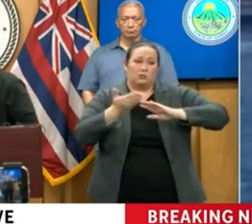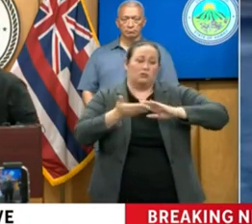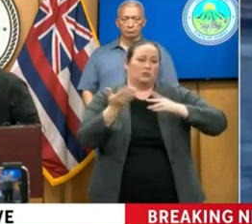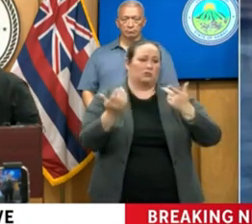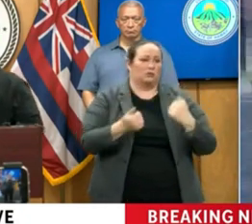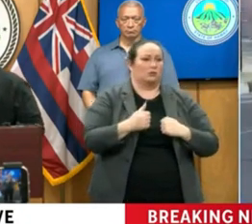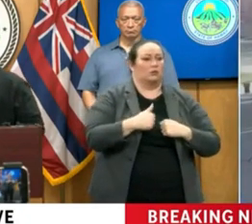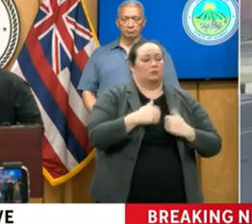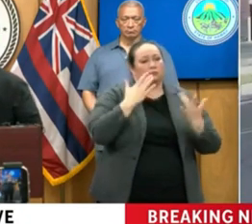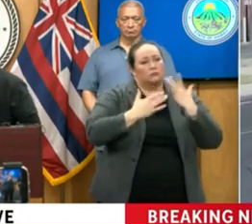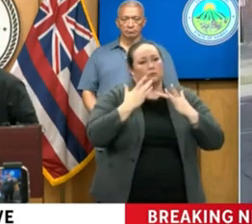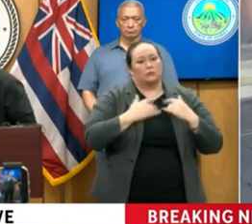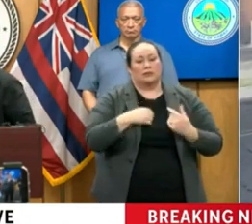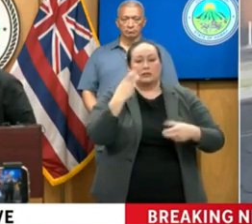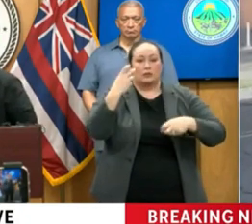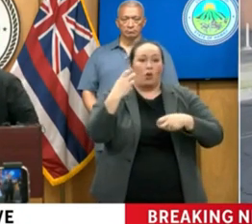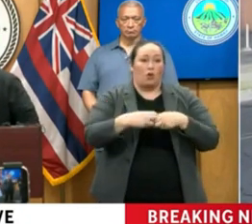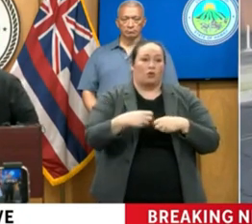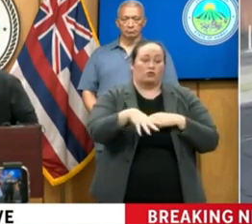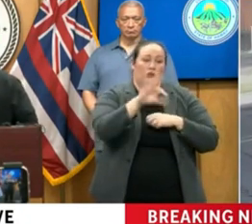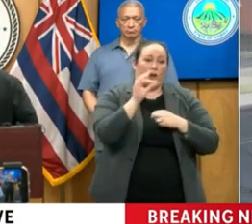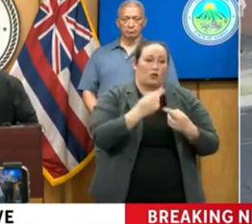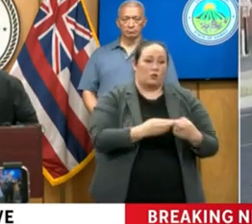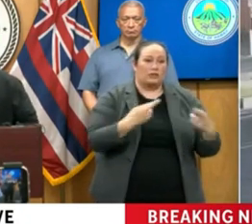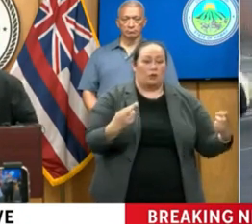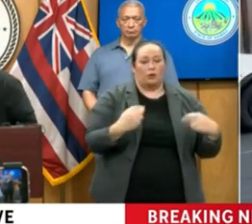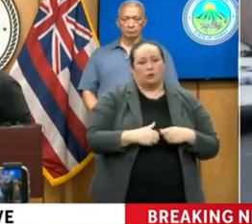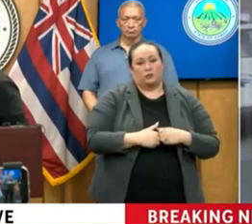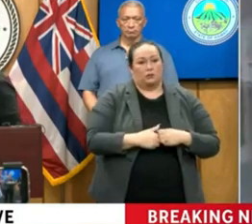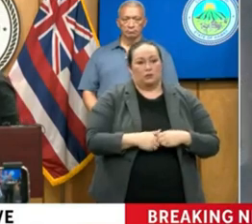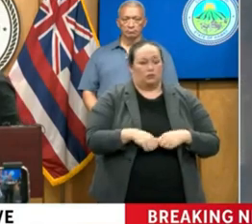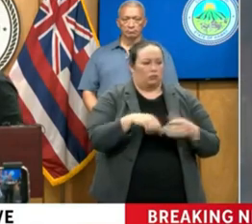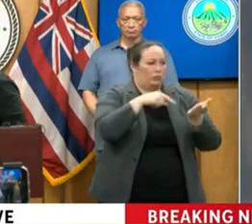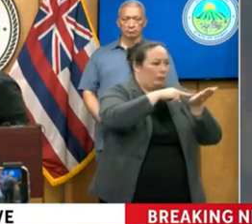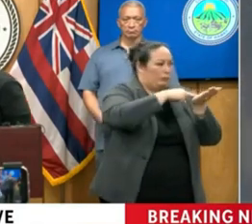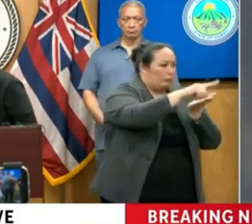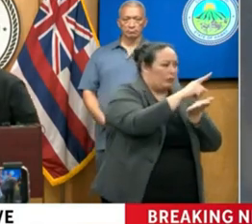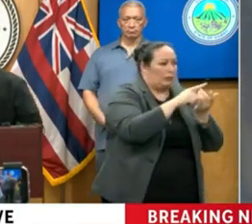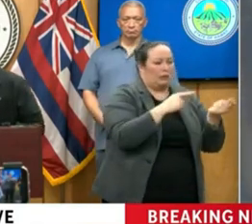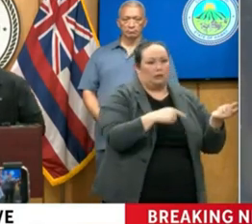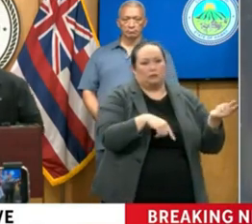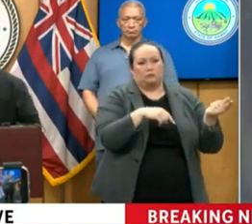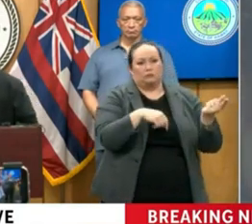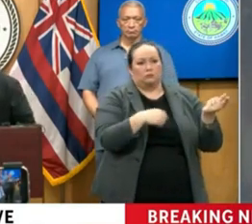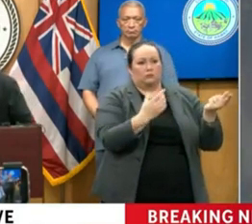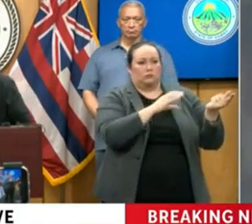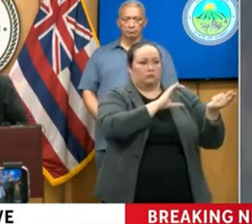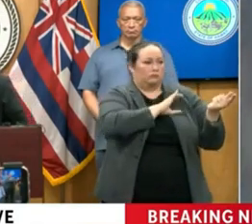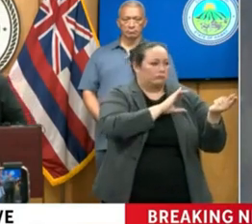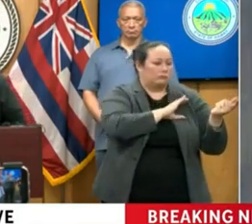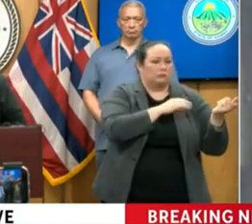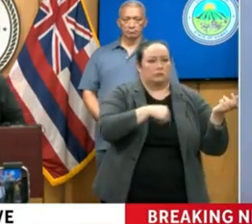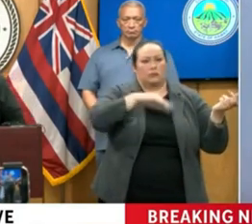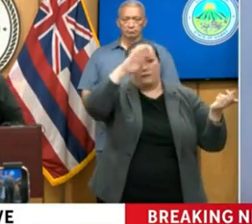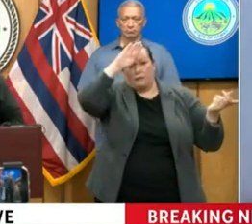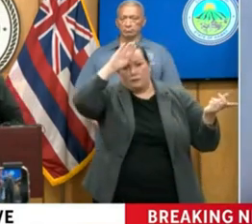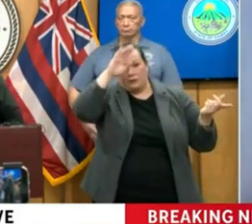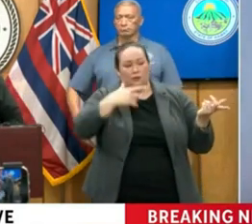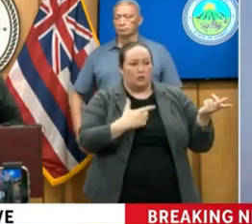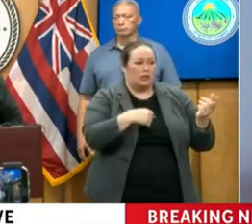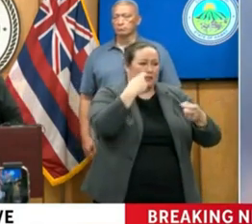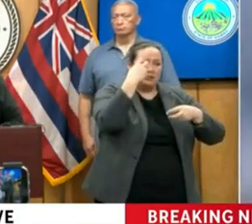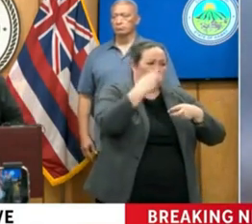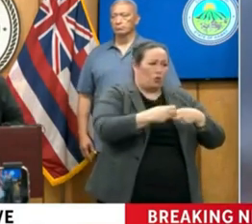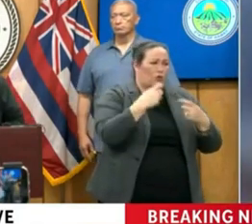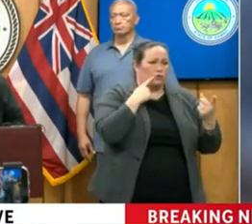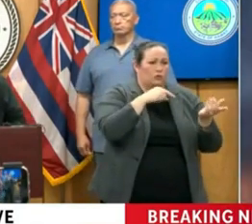to find enough resources to pay firefighters and police adequately to get them into the discipline. So it's always a challenge in the